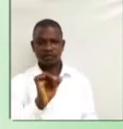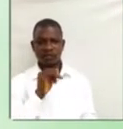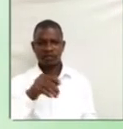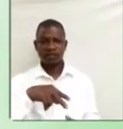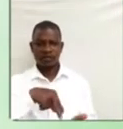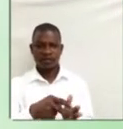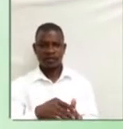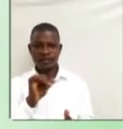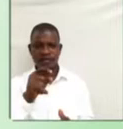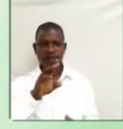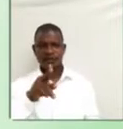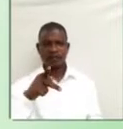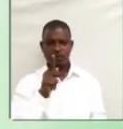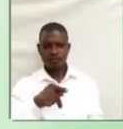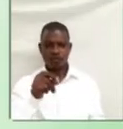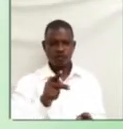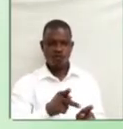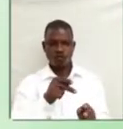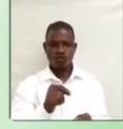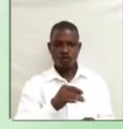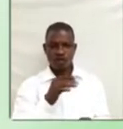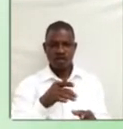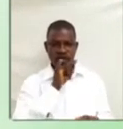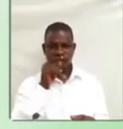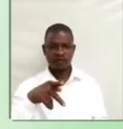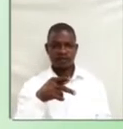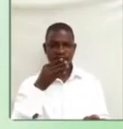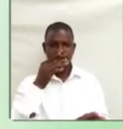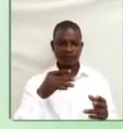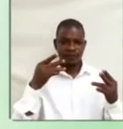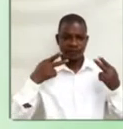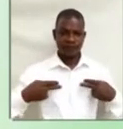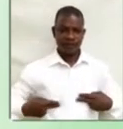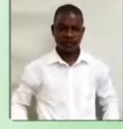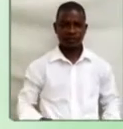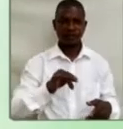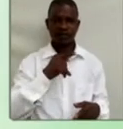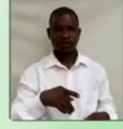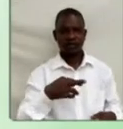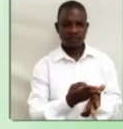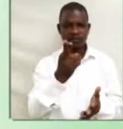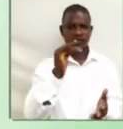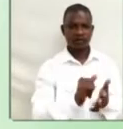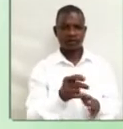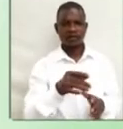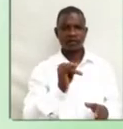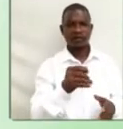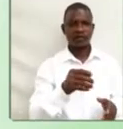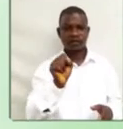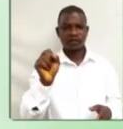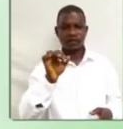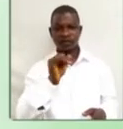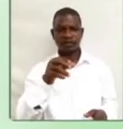Puzzle. S in physical. Boys. Rise. S-S in scissors.